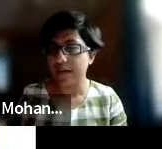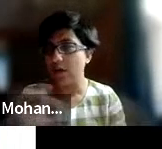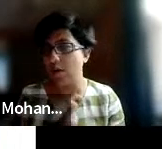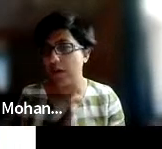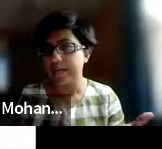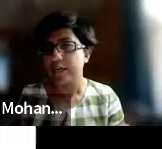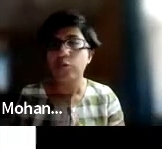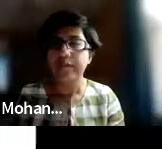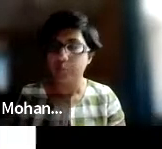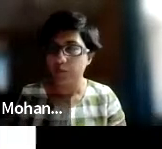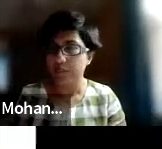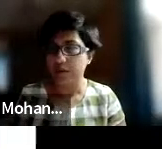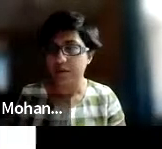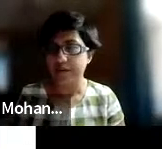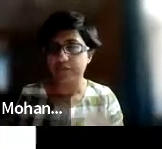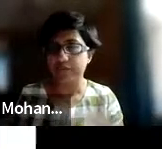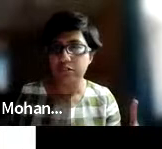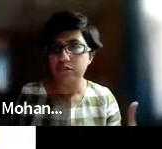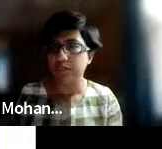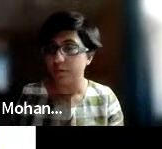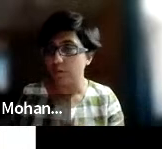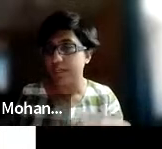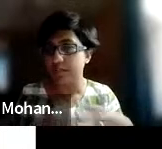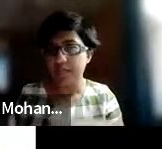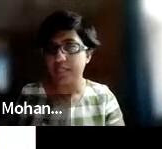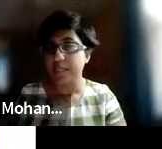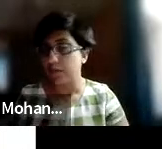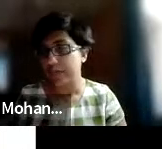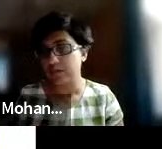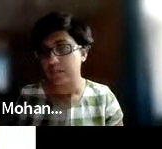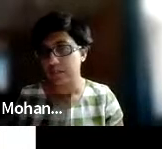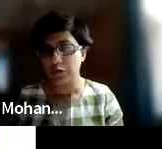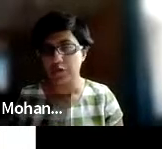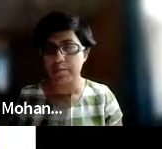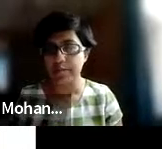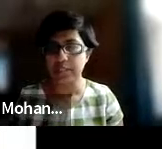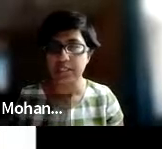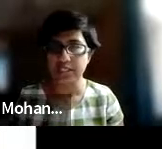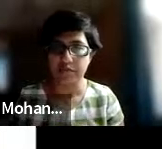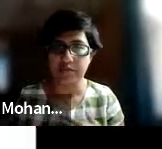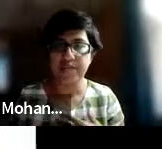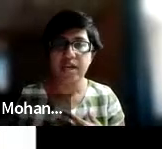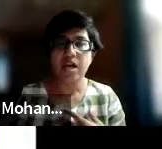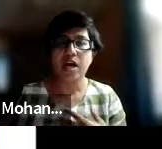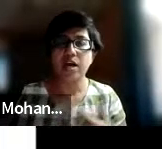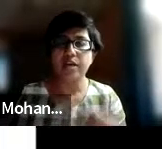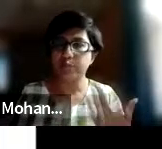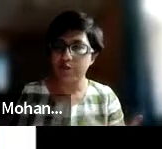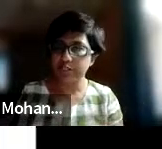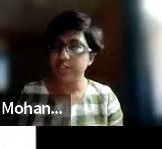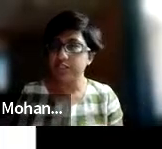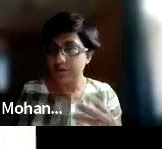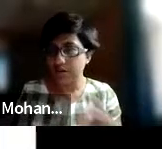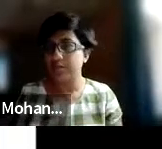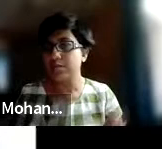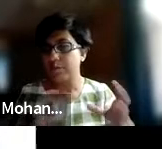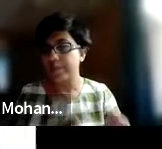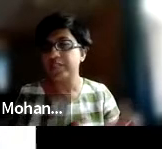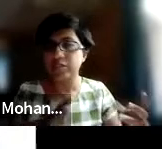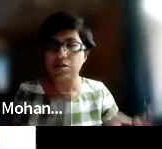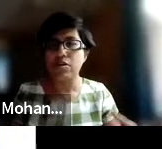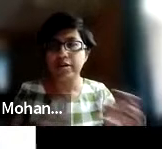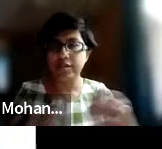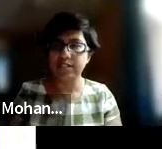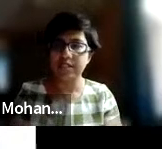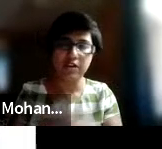including both retrofits to civil work as well as including new civil work components itself. This project is also